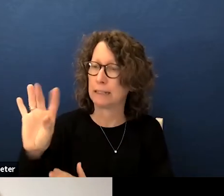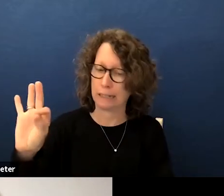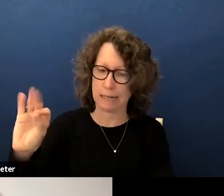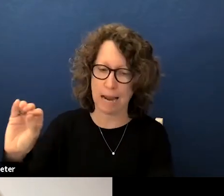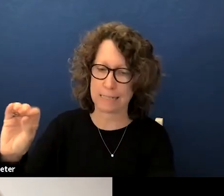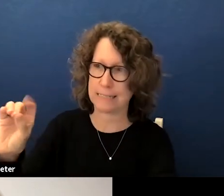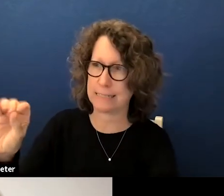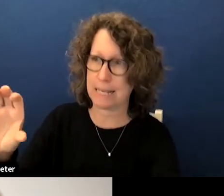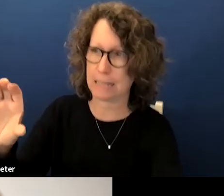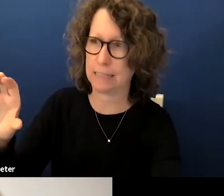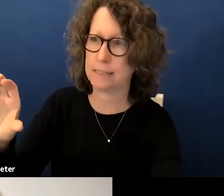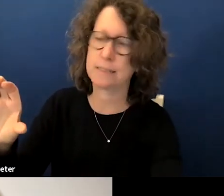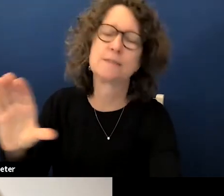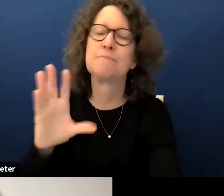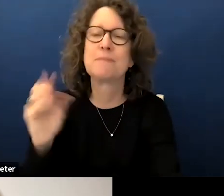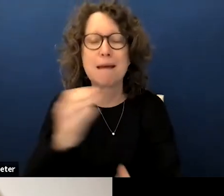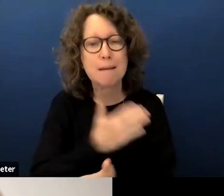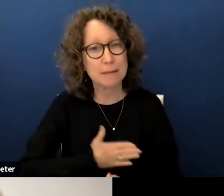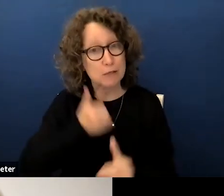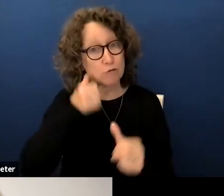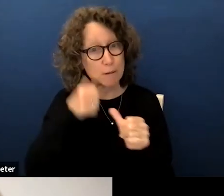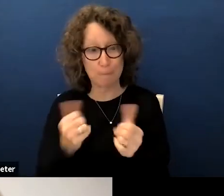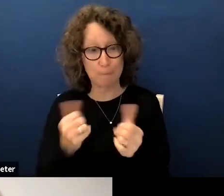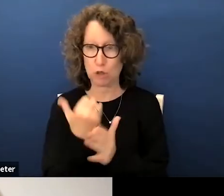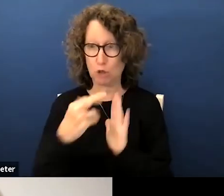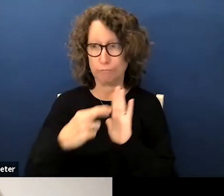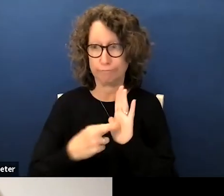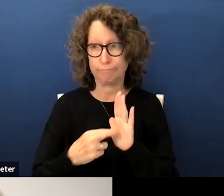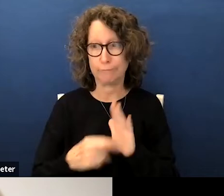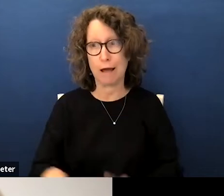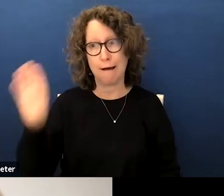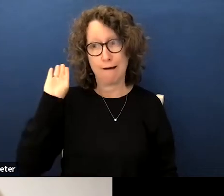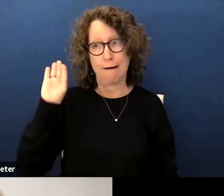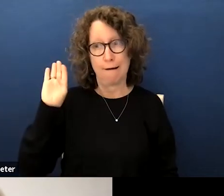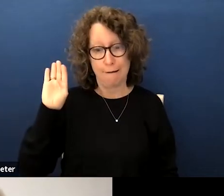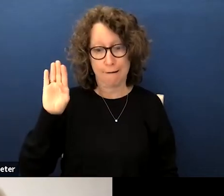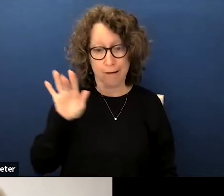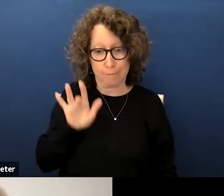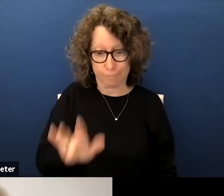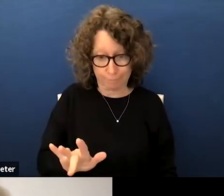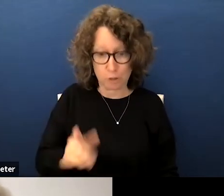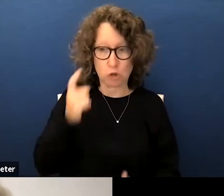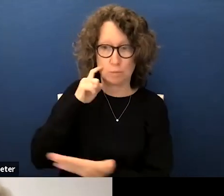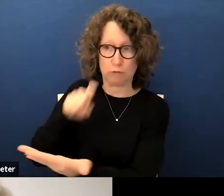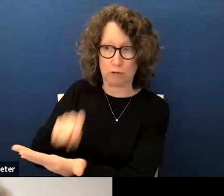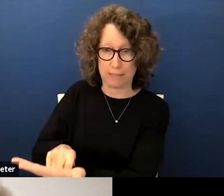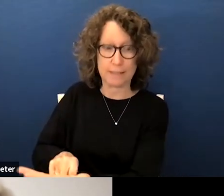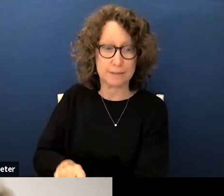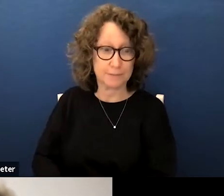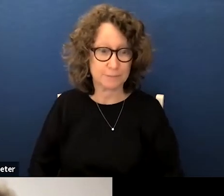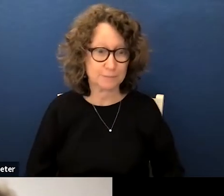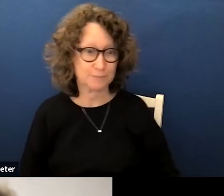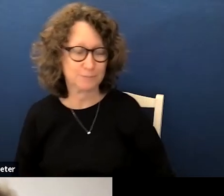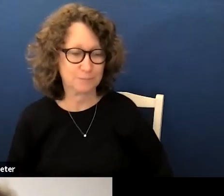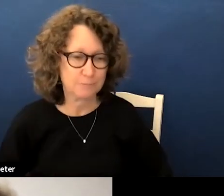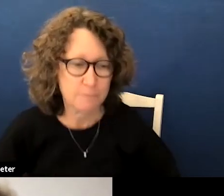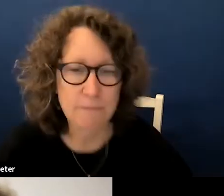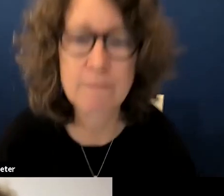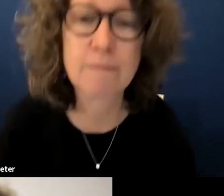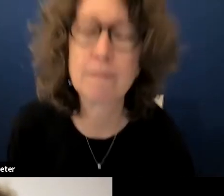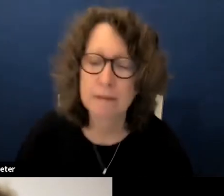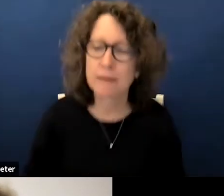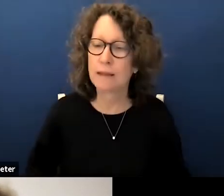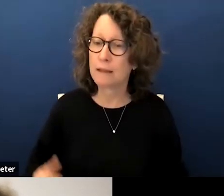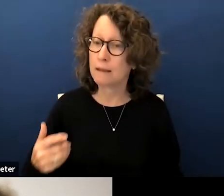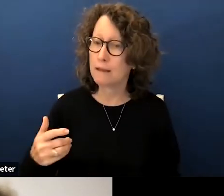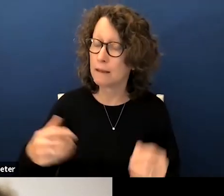i've mentioned before and please remember the new protocol raise your hand on zoom to be recognized mr jio do we have